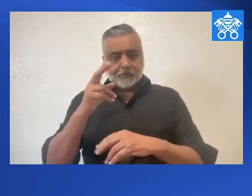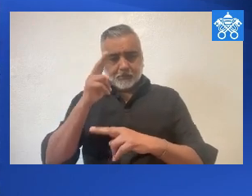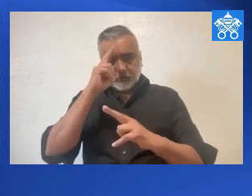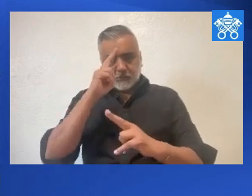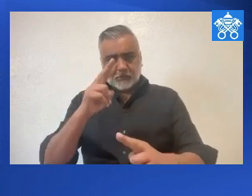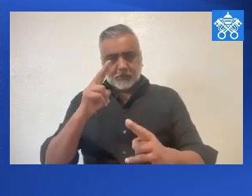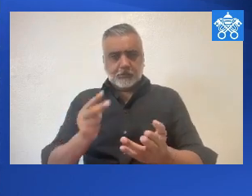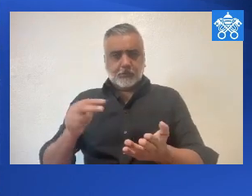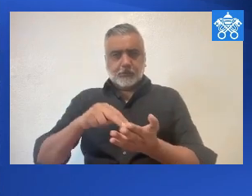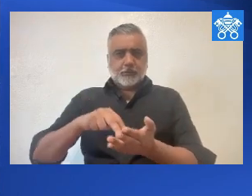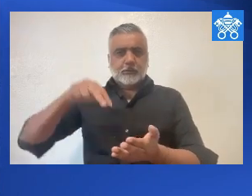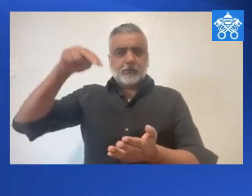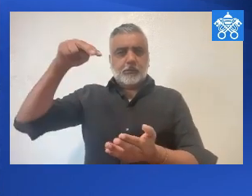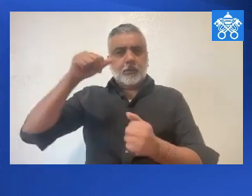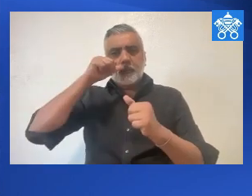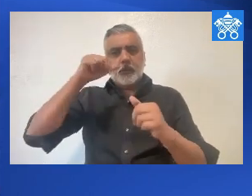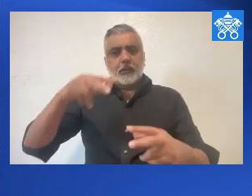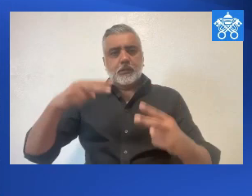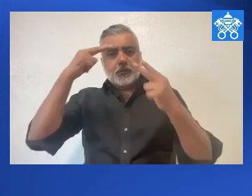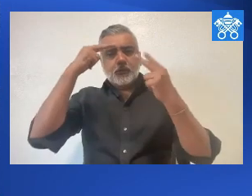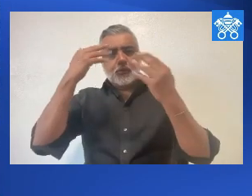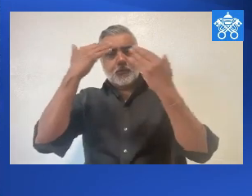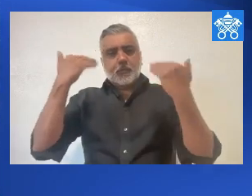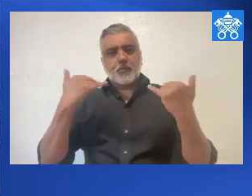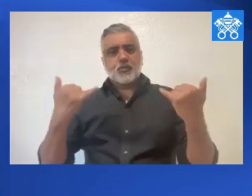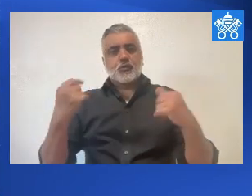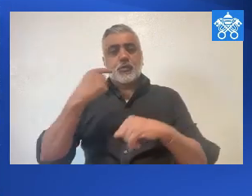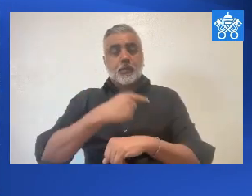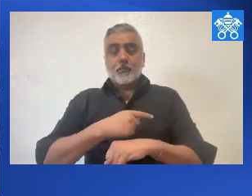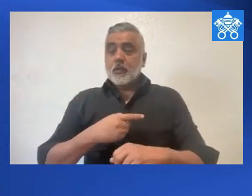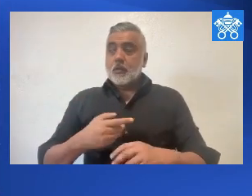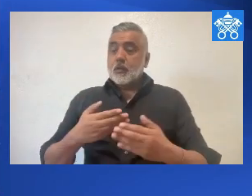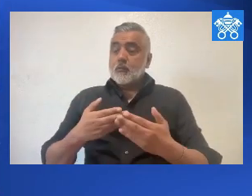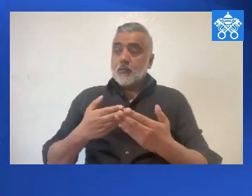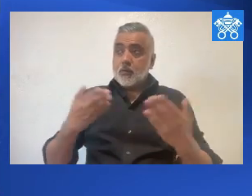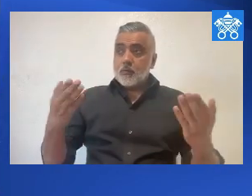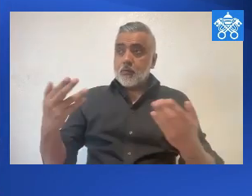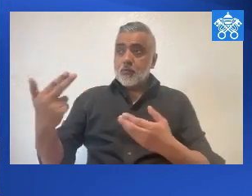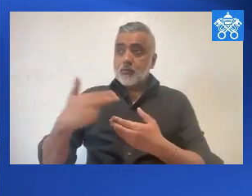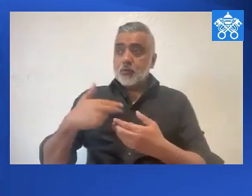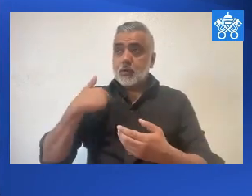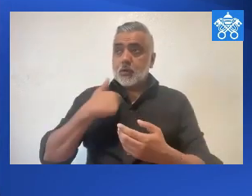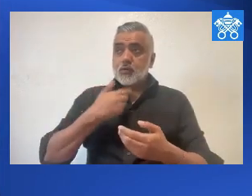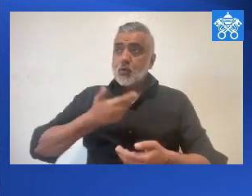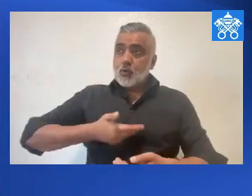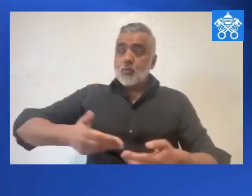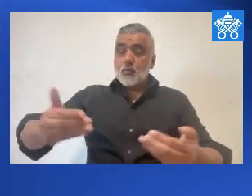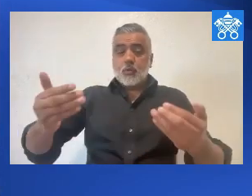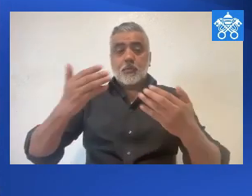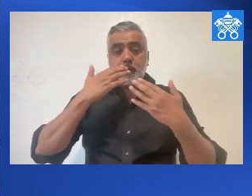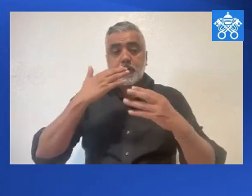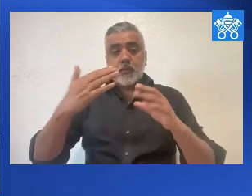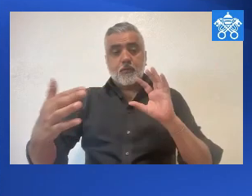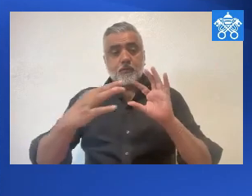15th, the Solemnity of the Assumption of the Blessed Virgin Mary. From wherever you're joining us, a warm